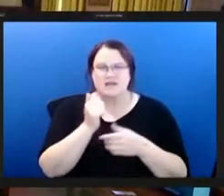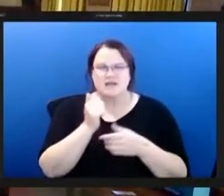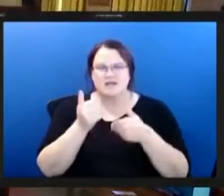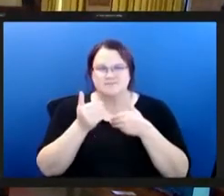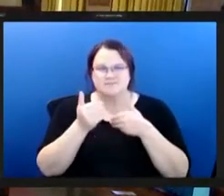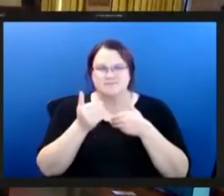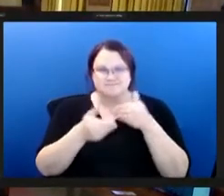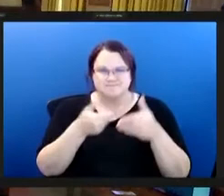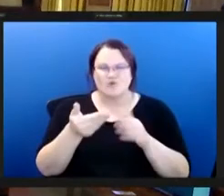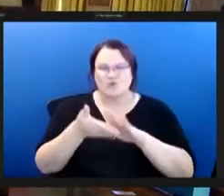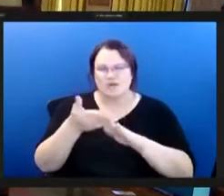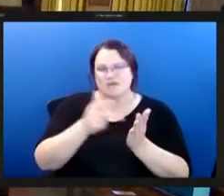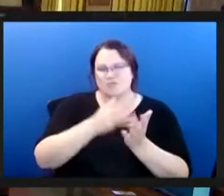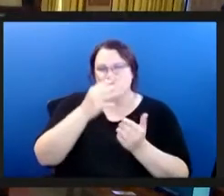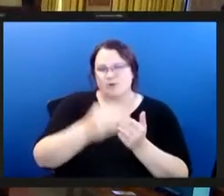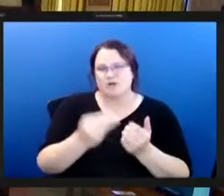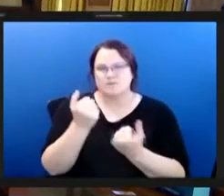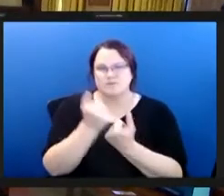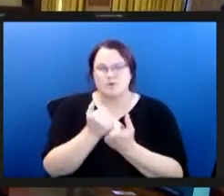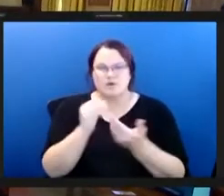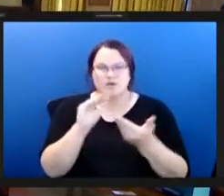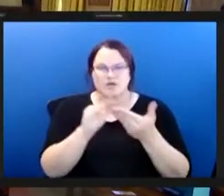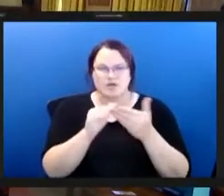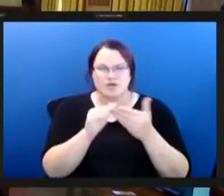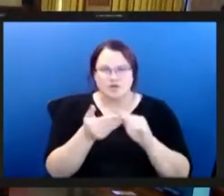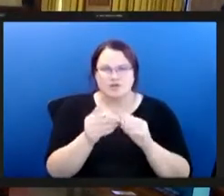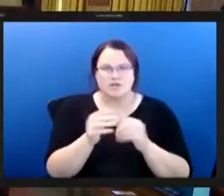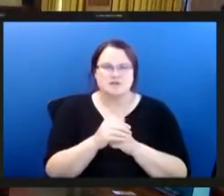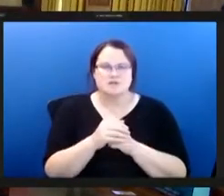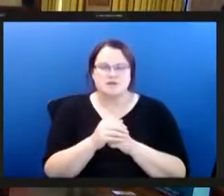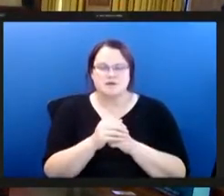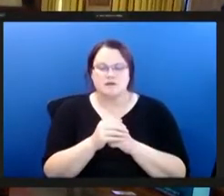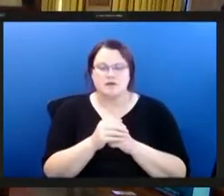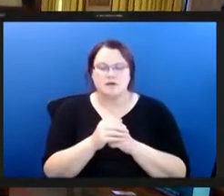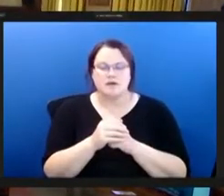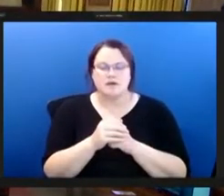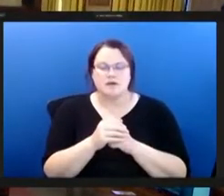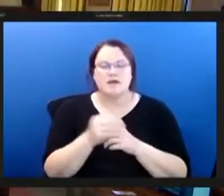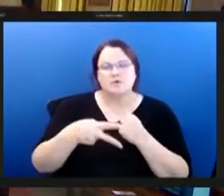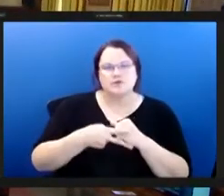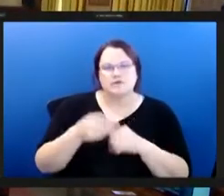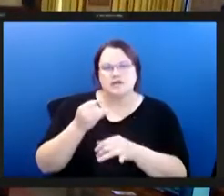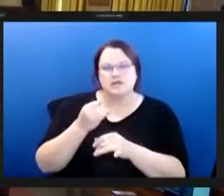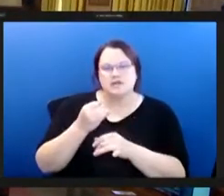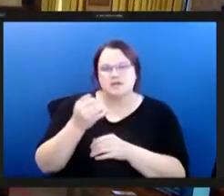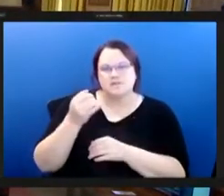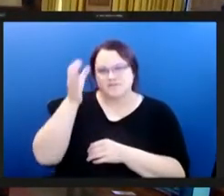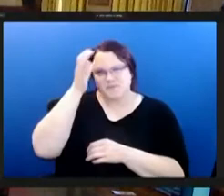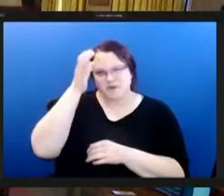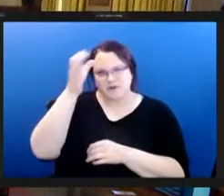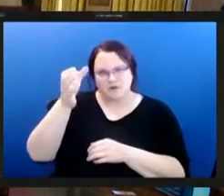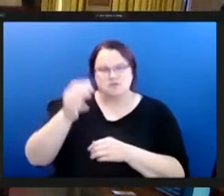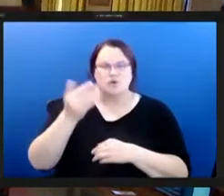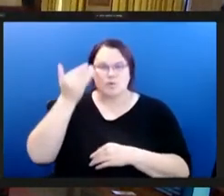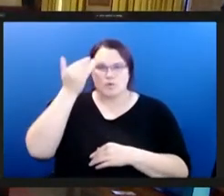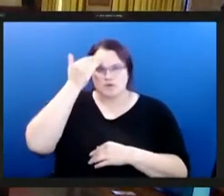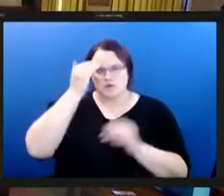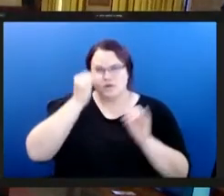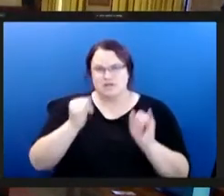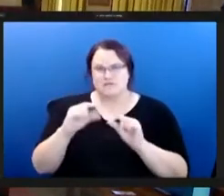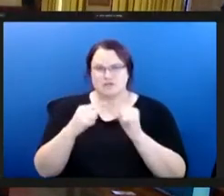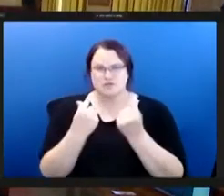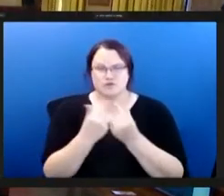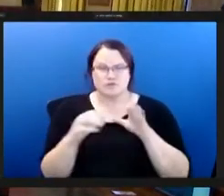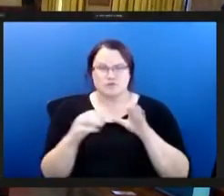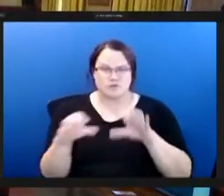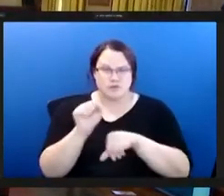programs that support communities and connect our programs to resources while preserving institutional knowledge even as we know that the individual groups doing the work